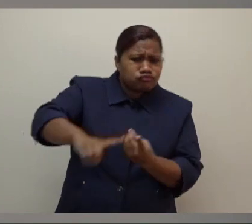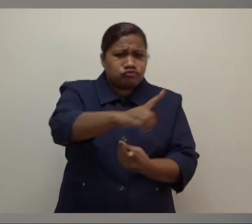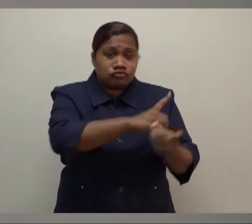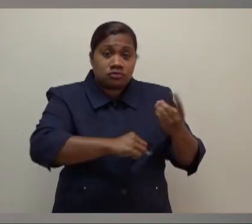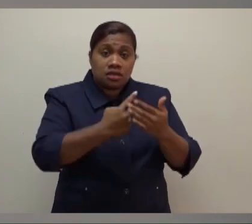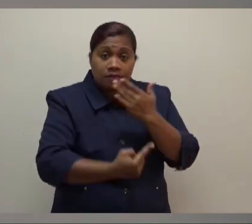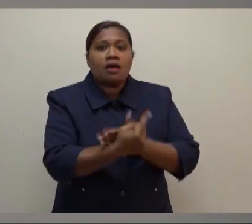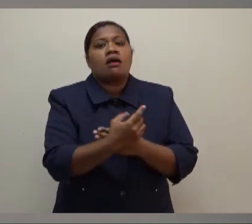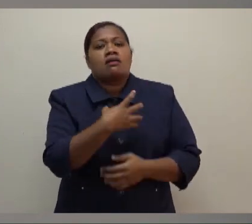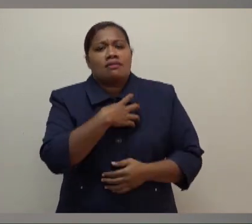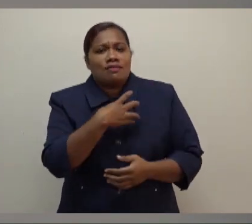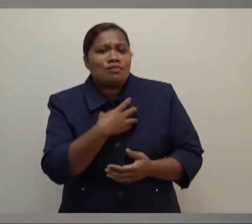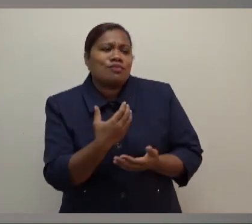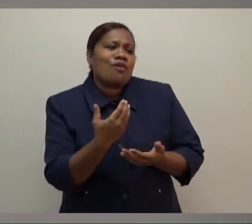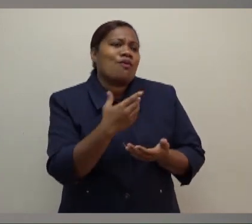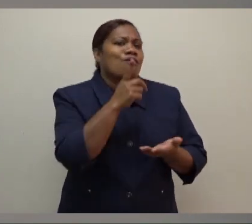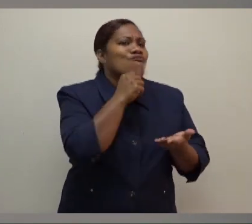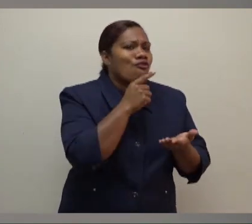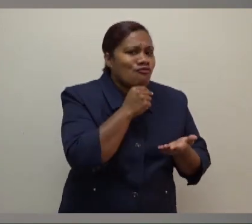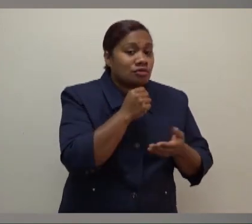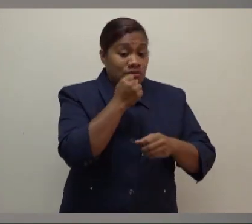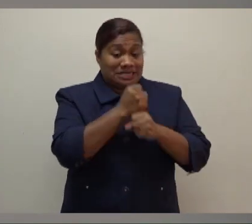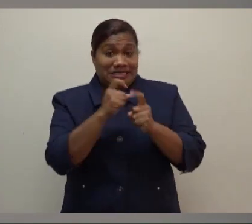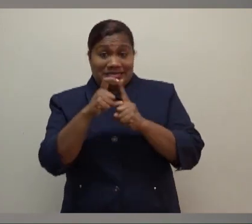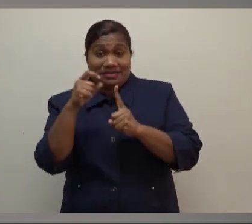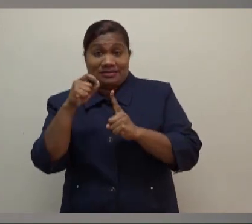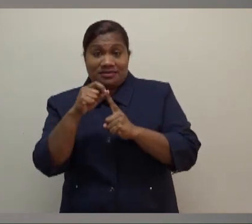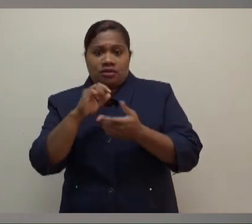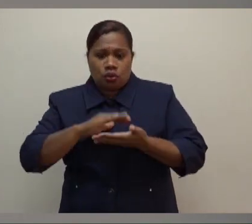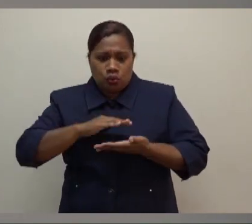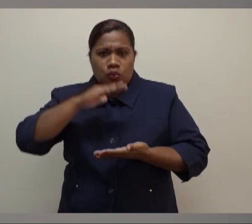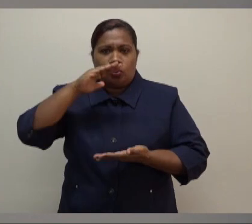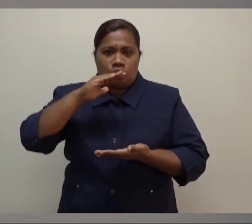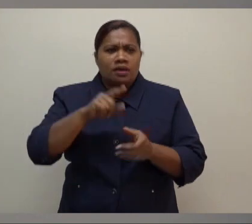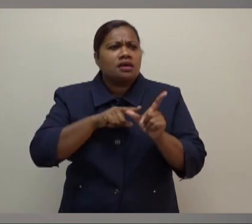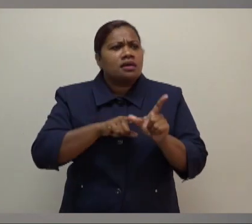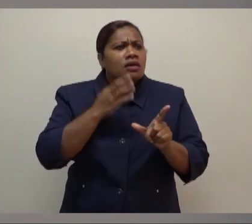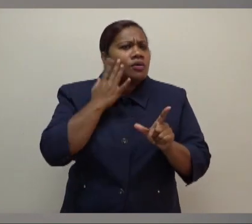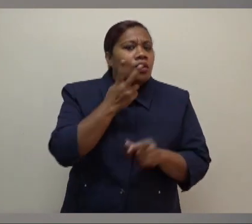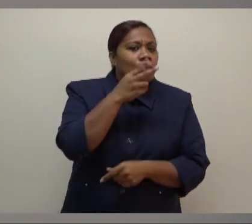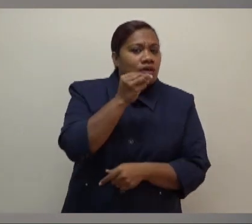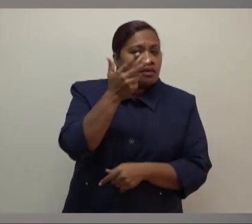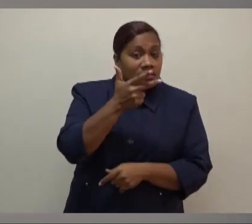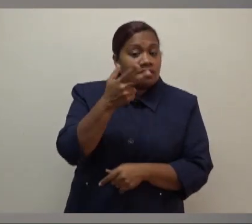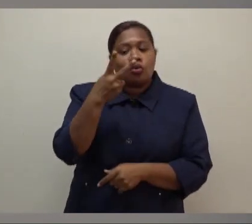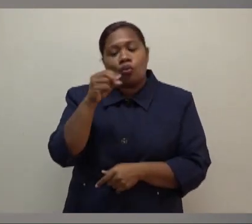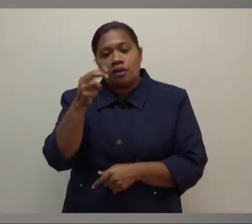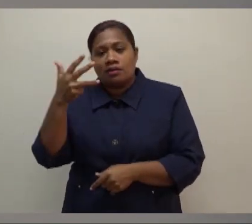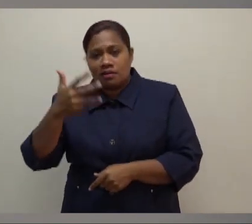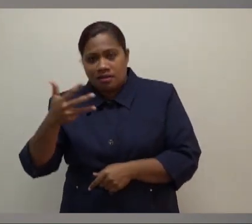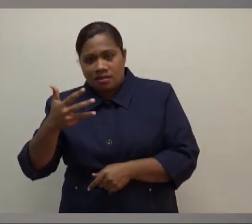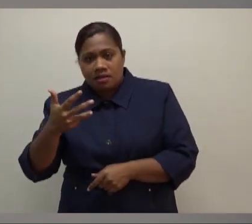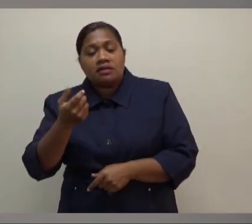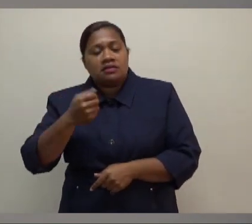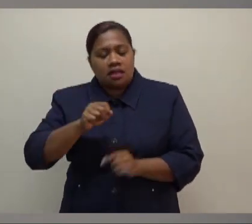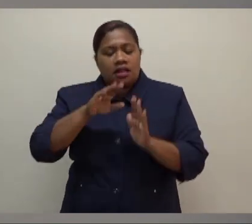with a debt to GDP ratio rising to 48.4% in the years 2018-2019. Still below the